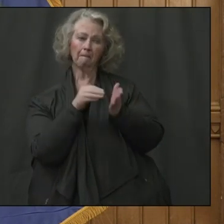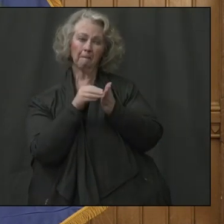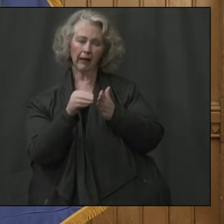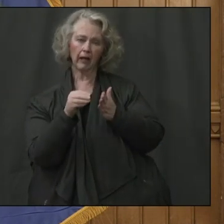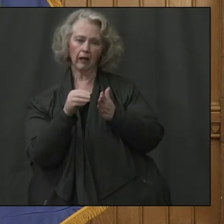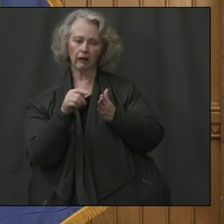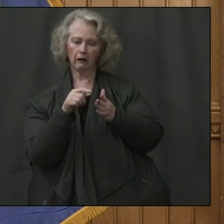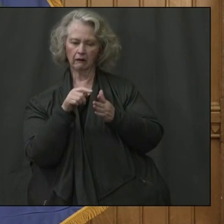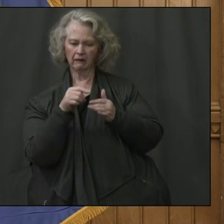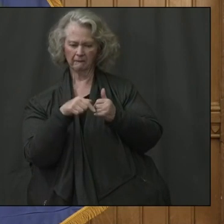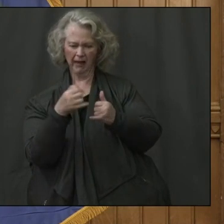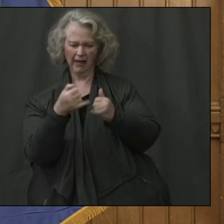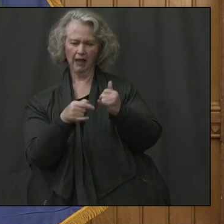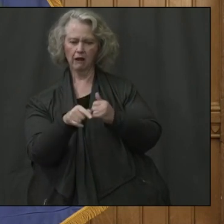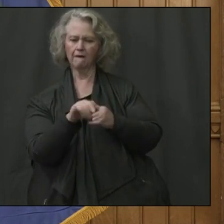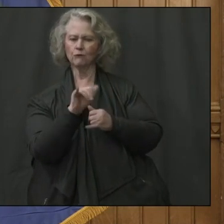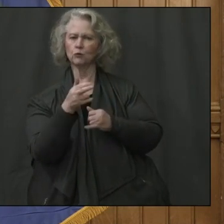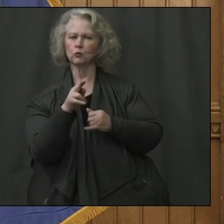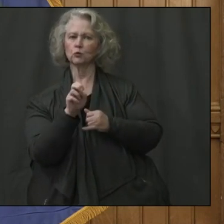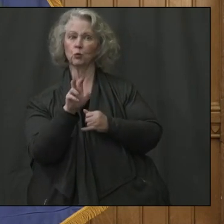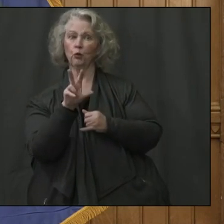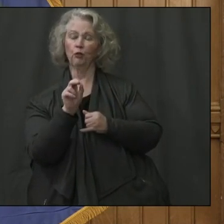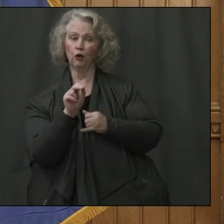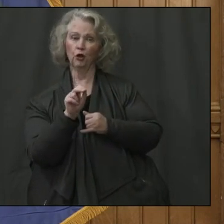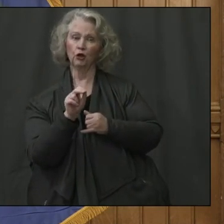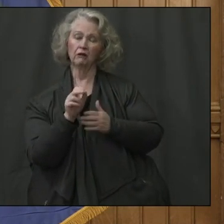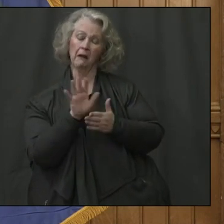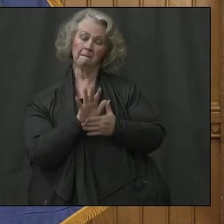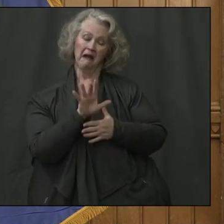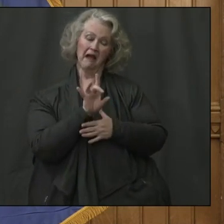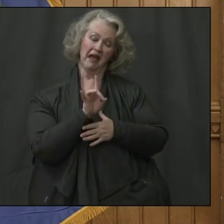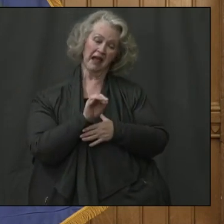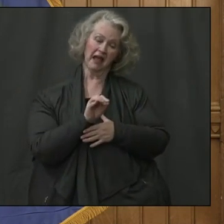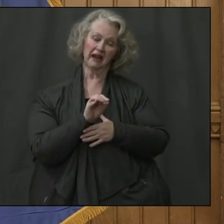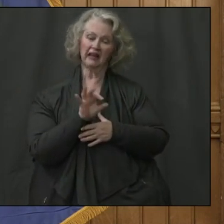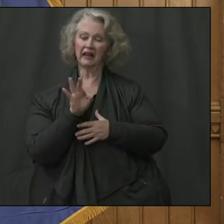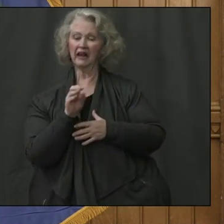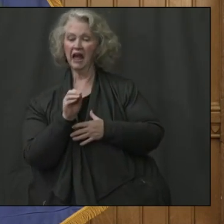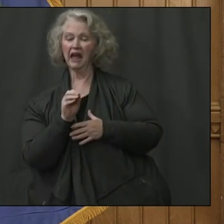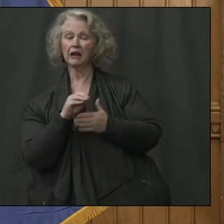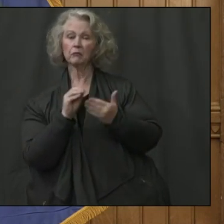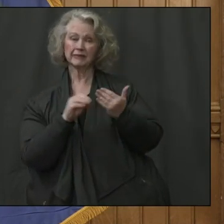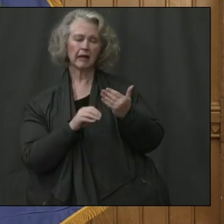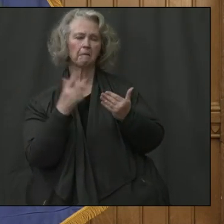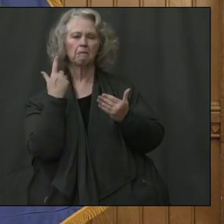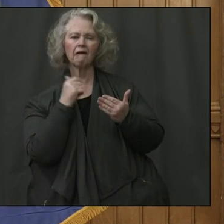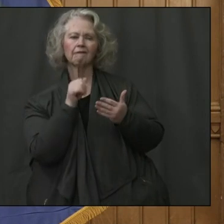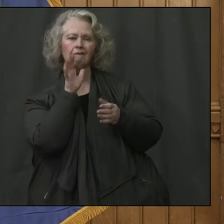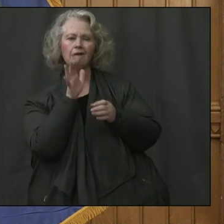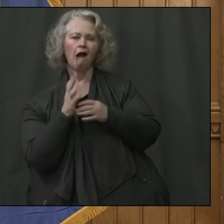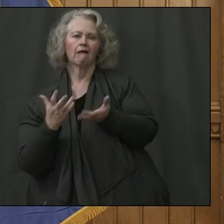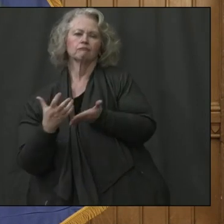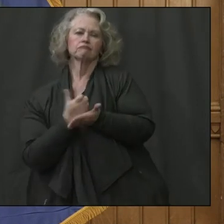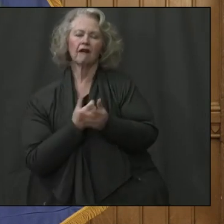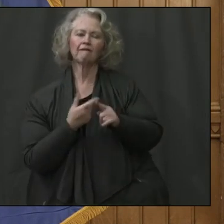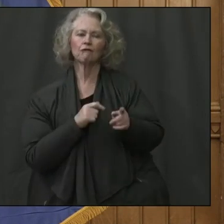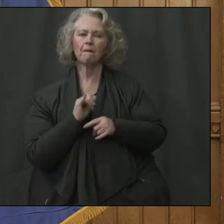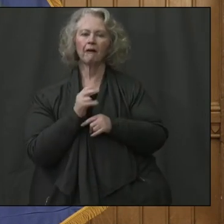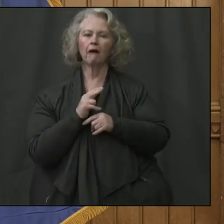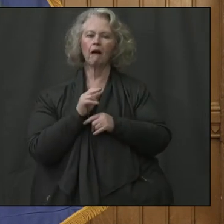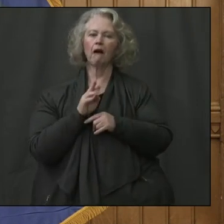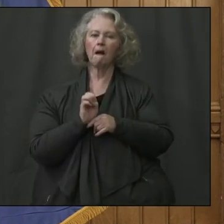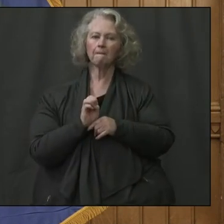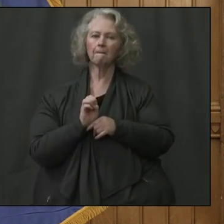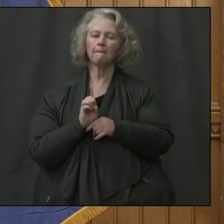Almost all of that. I know 80, 90% of that is related to, income tax and sales tax revenue going down, uh,